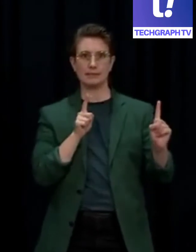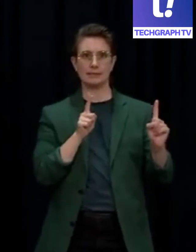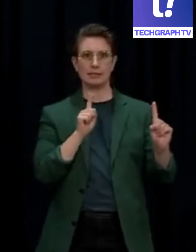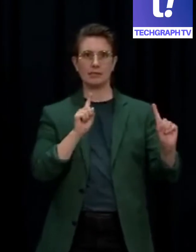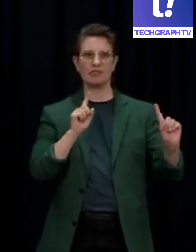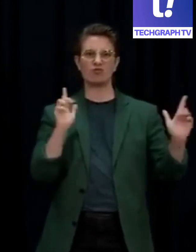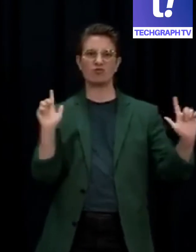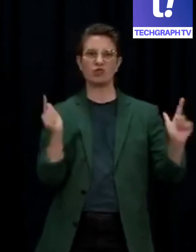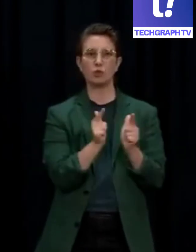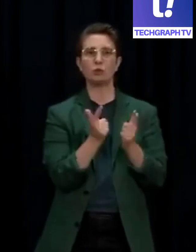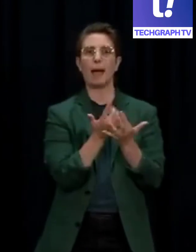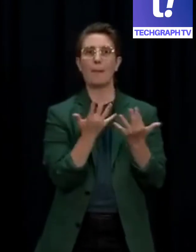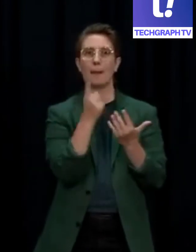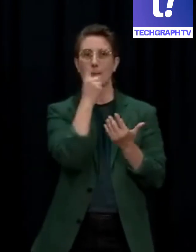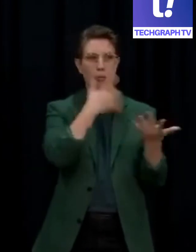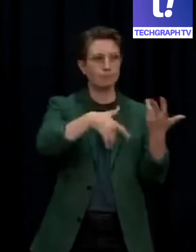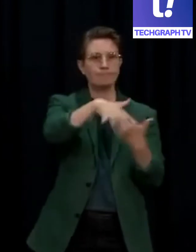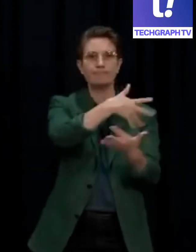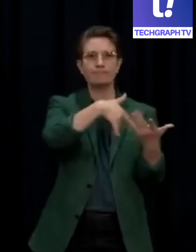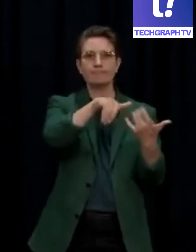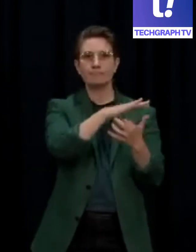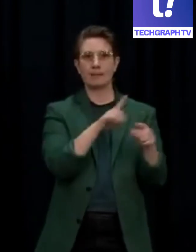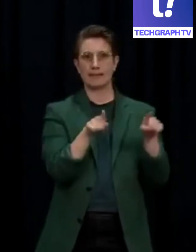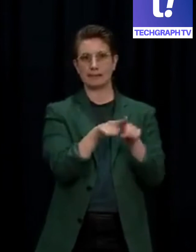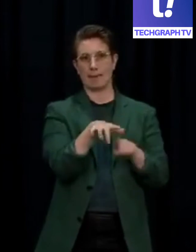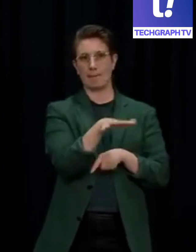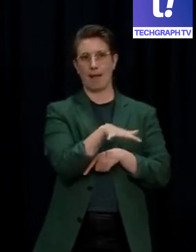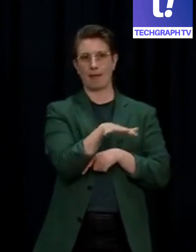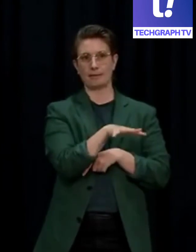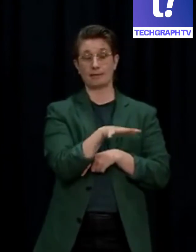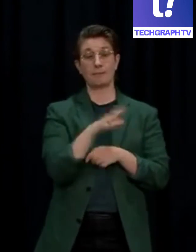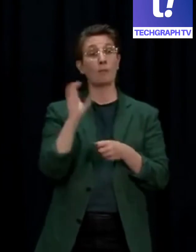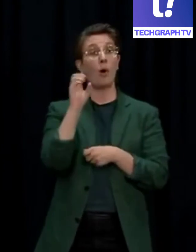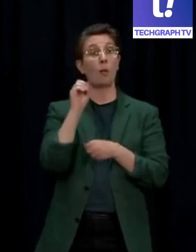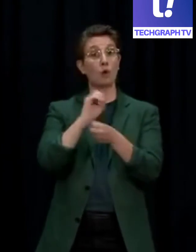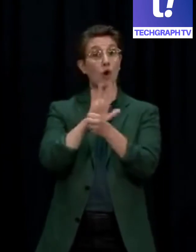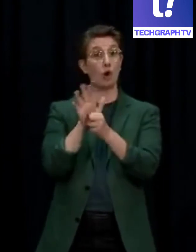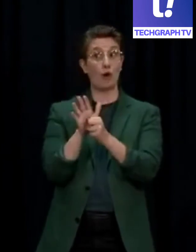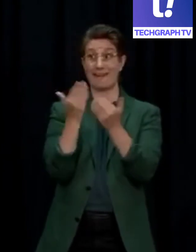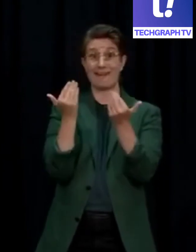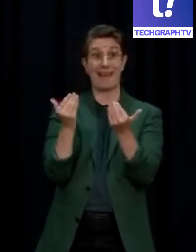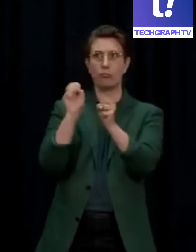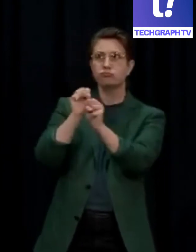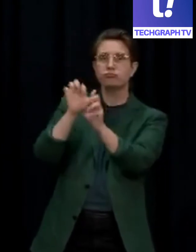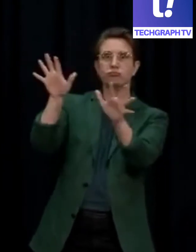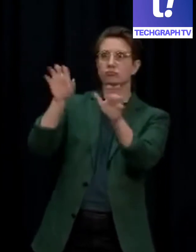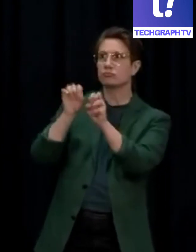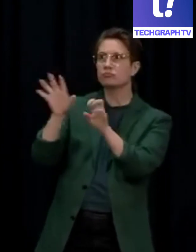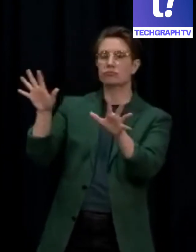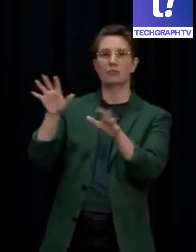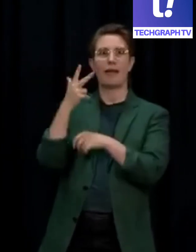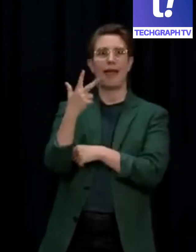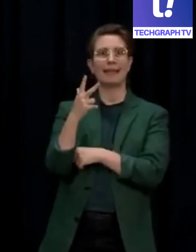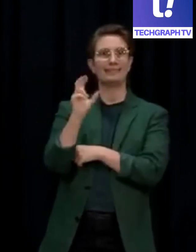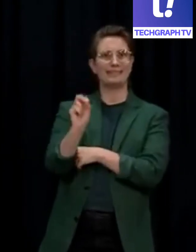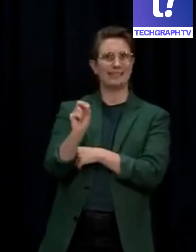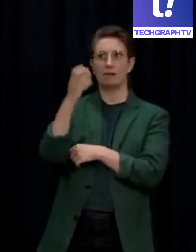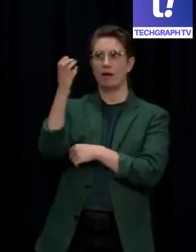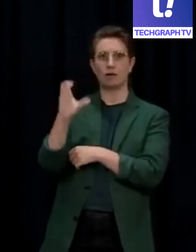environments. Omicron is now in more than 80 countries around the world. By delaying its arrival here, we've had the time